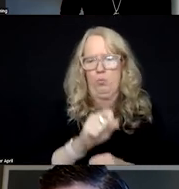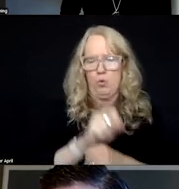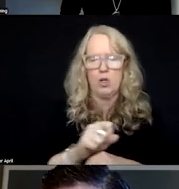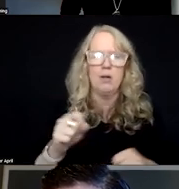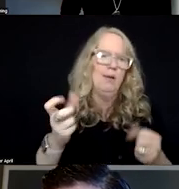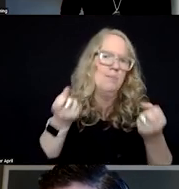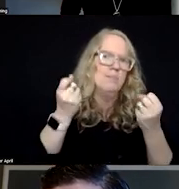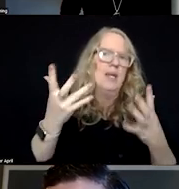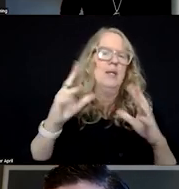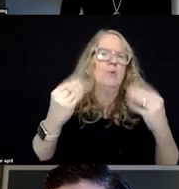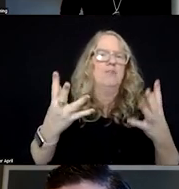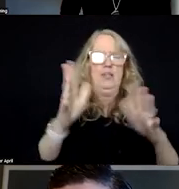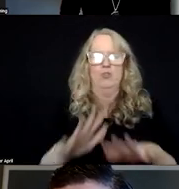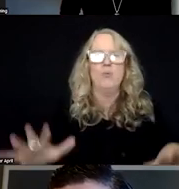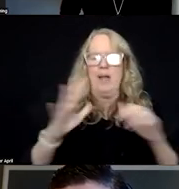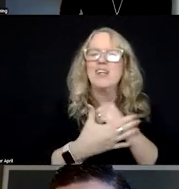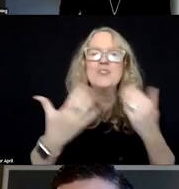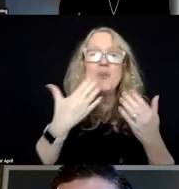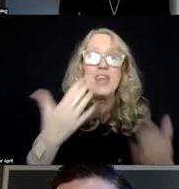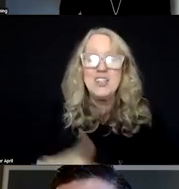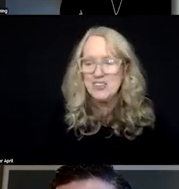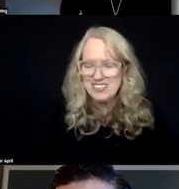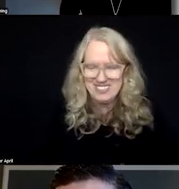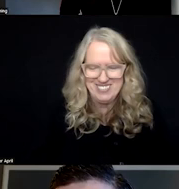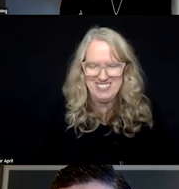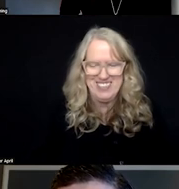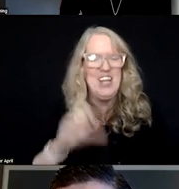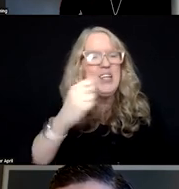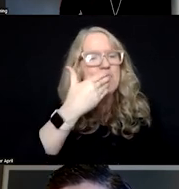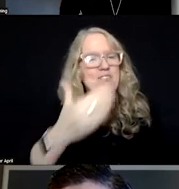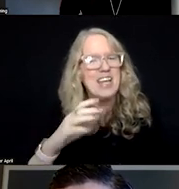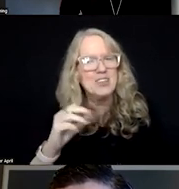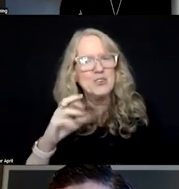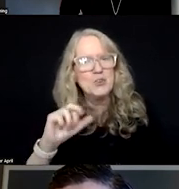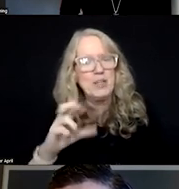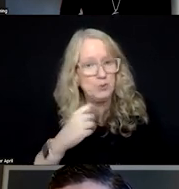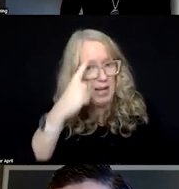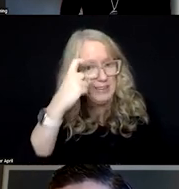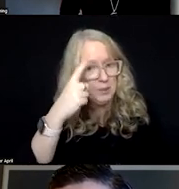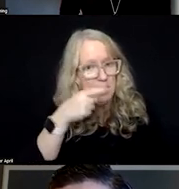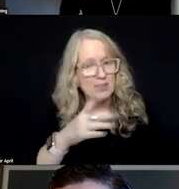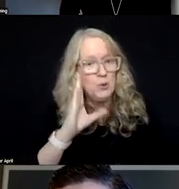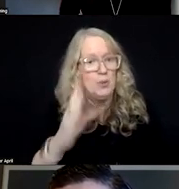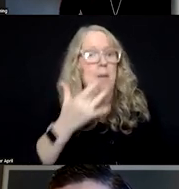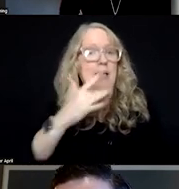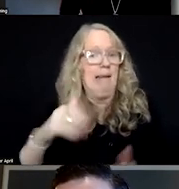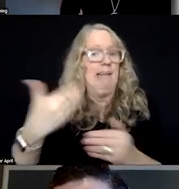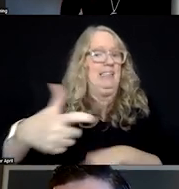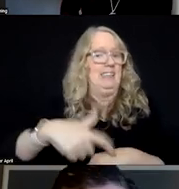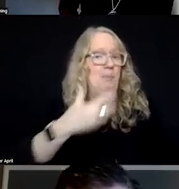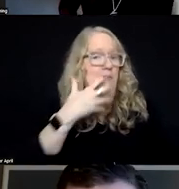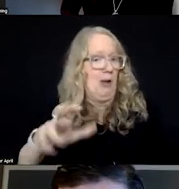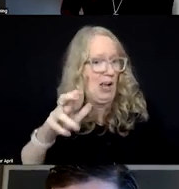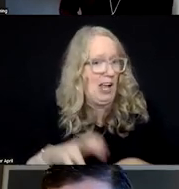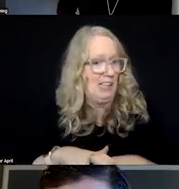crisis providers in the country do. So, thank you. Yeah, thanks, Chris. And I suspect you won't be so lucky next time you're in the hot seat.